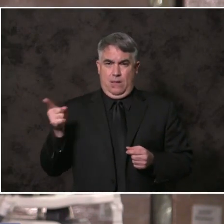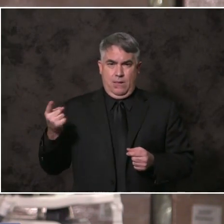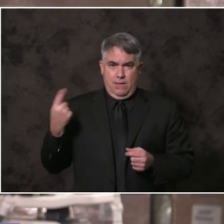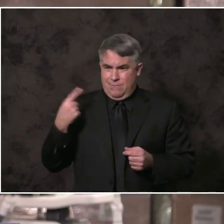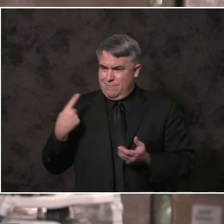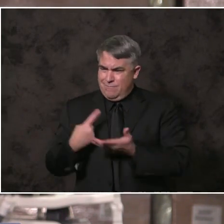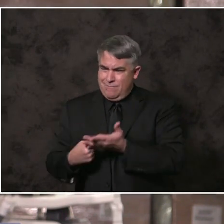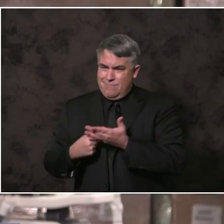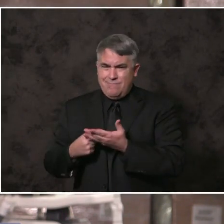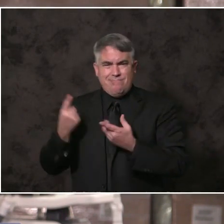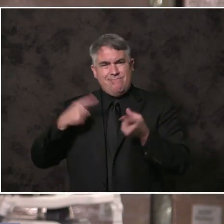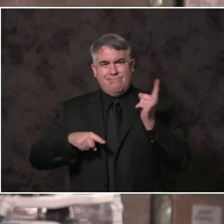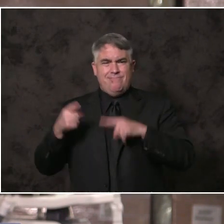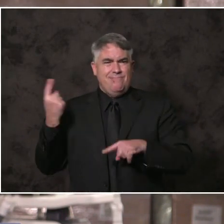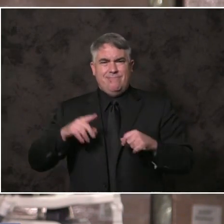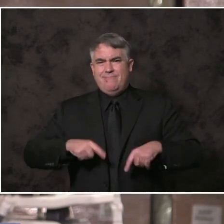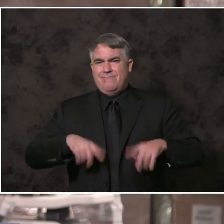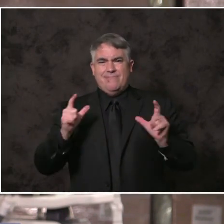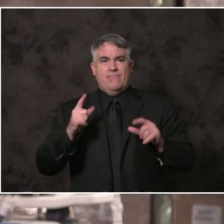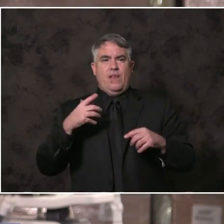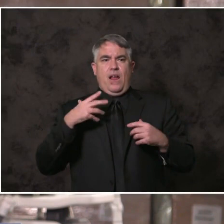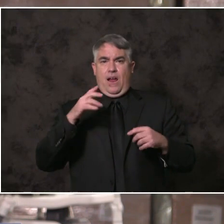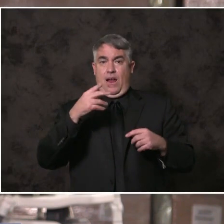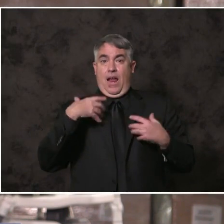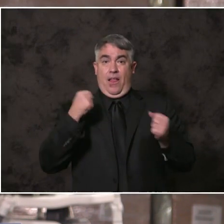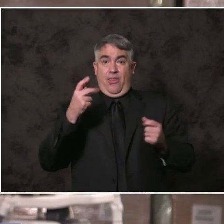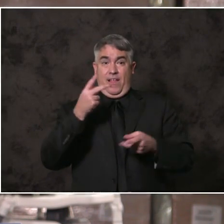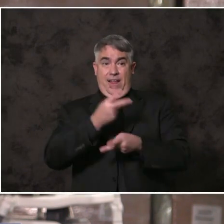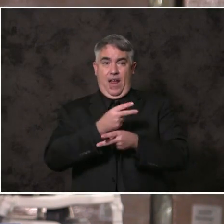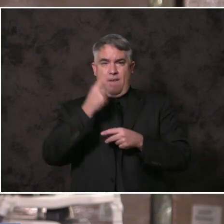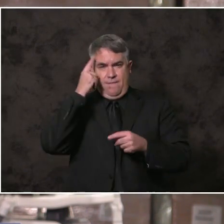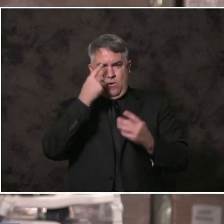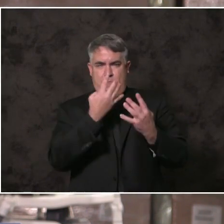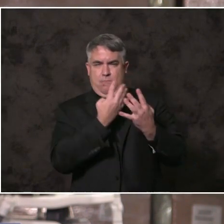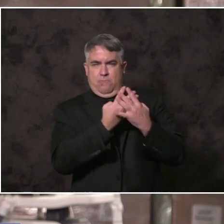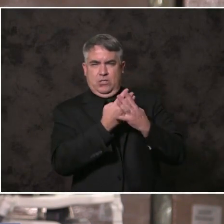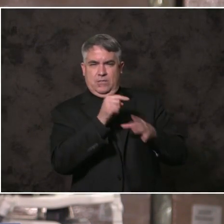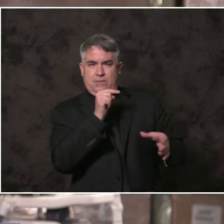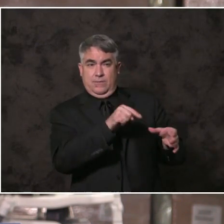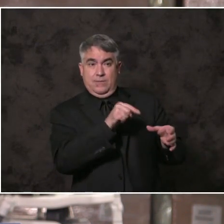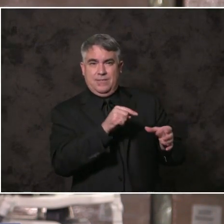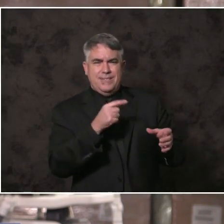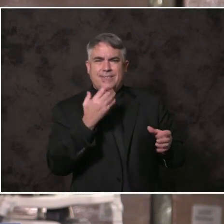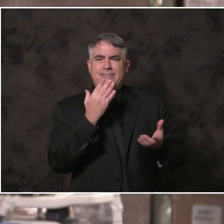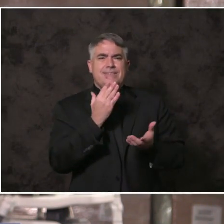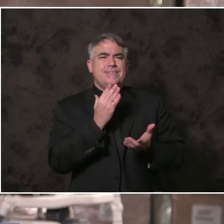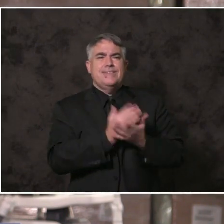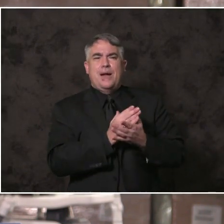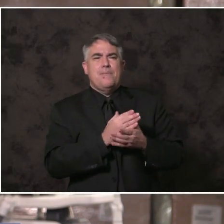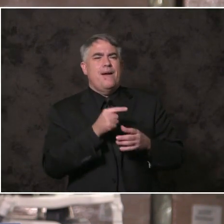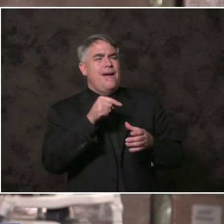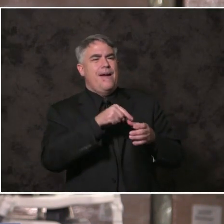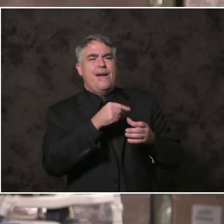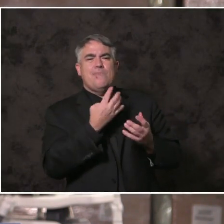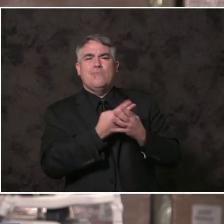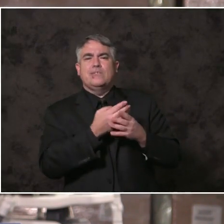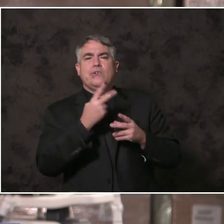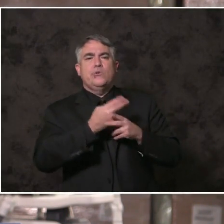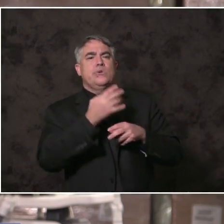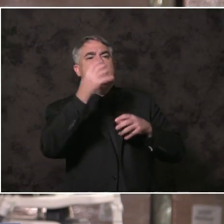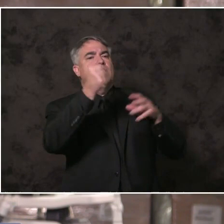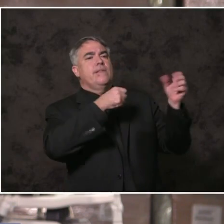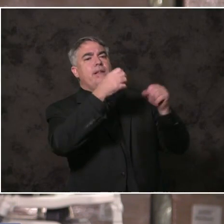healthcare in our county jails. Sheriff Gore will put a stop to the expansion of outsourcing healthcare. And together, we will seek a